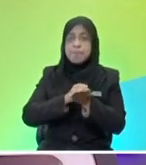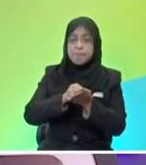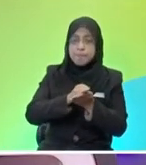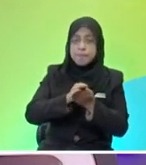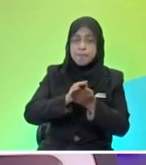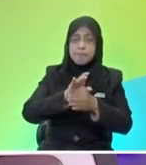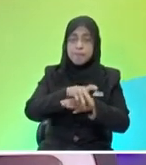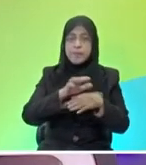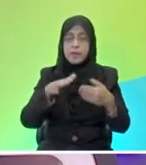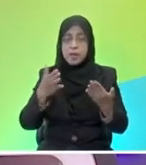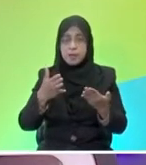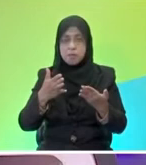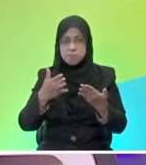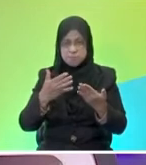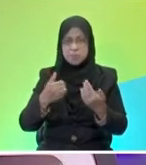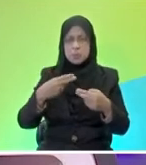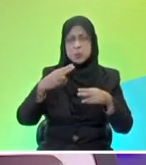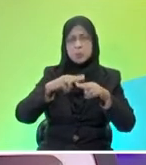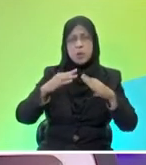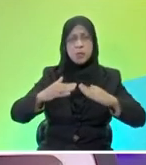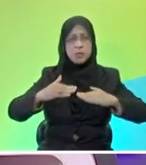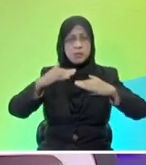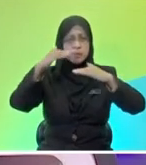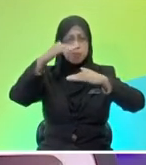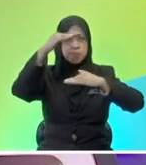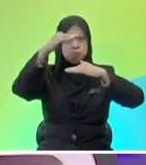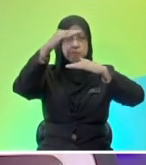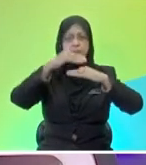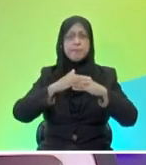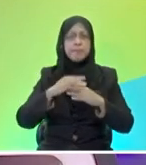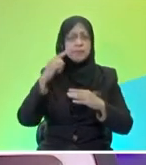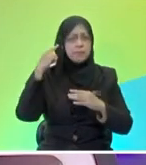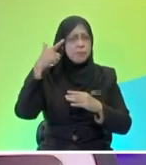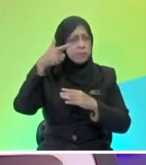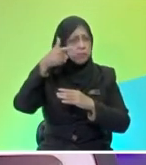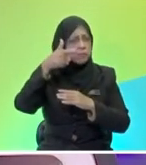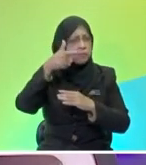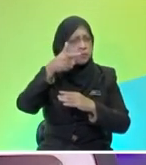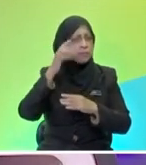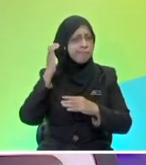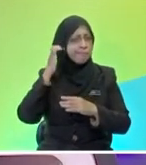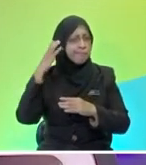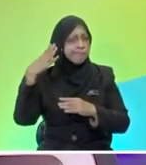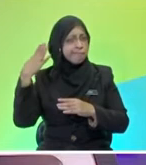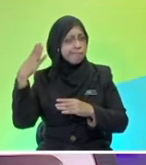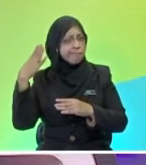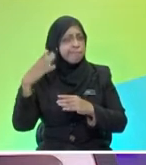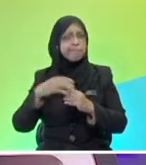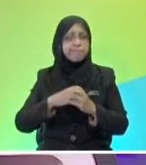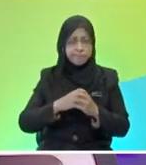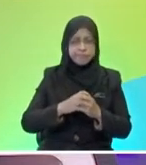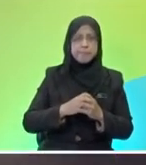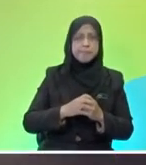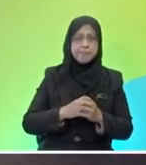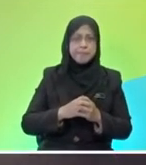Especially when we stay in apartments or condos, we cannot drill during the weekends. Or it will disturb the neighborhood.